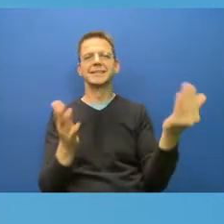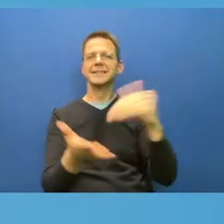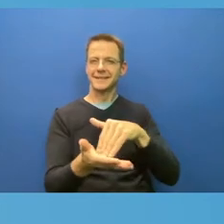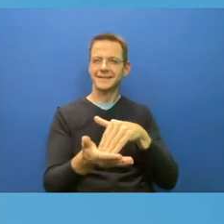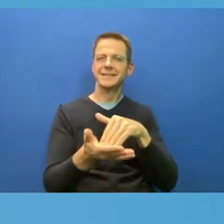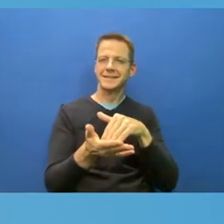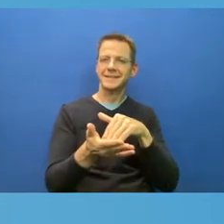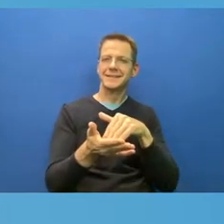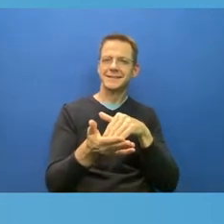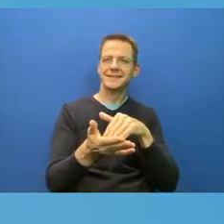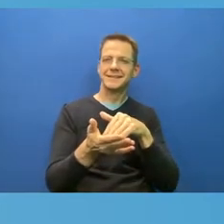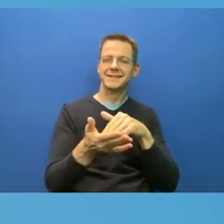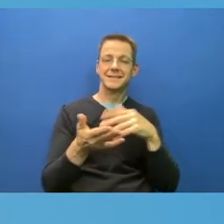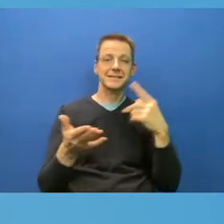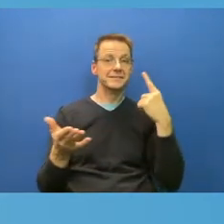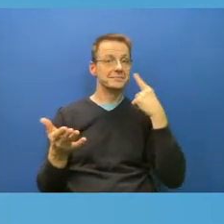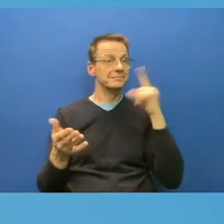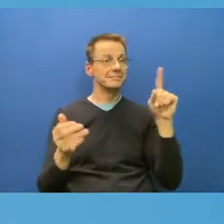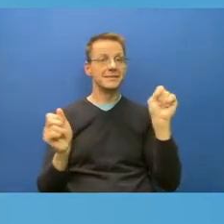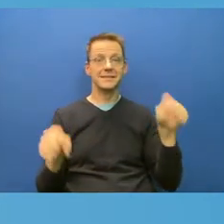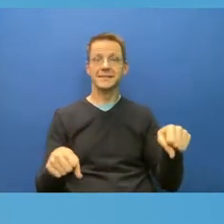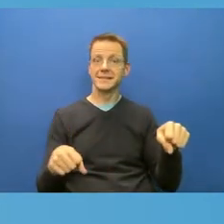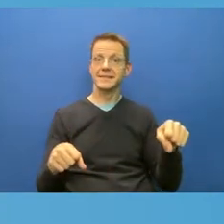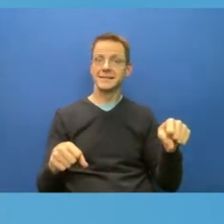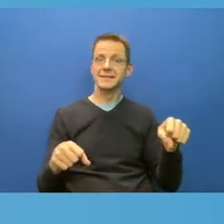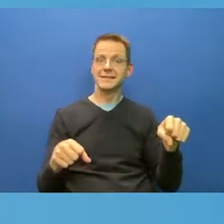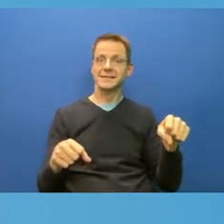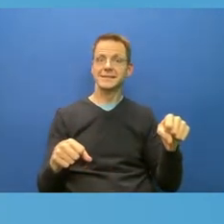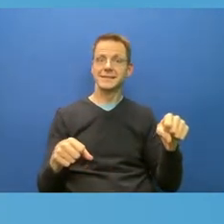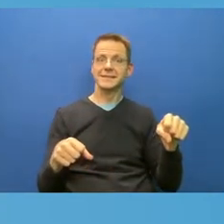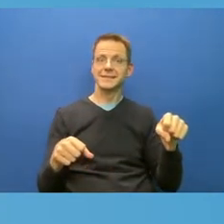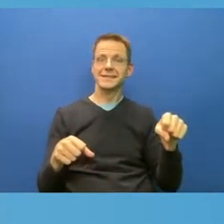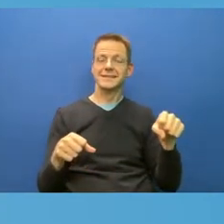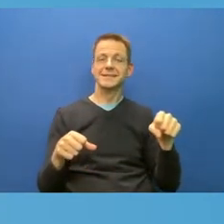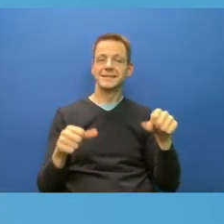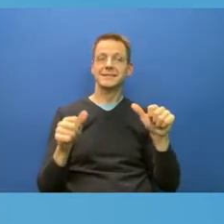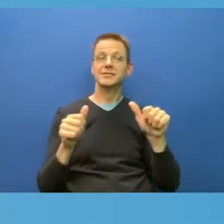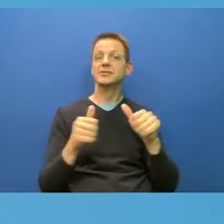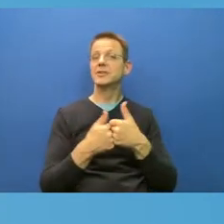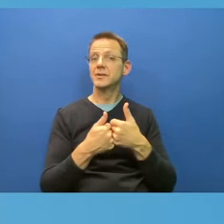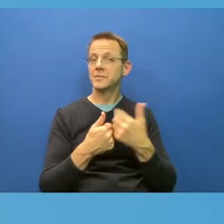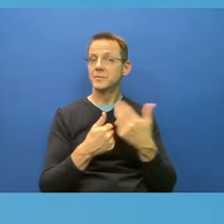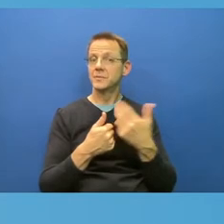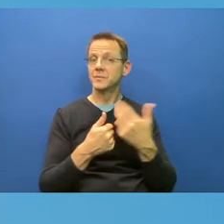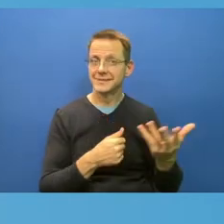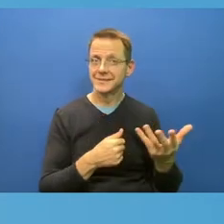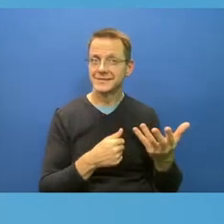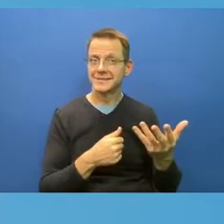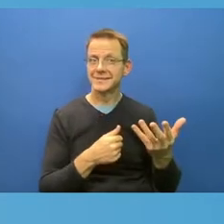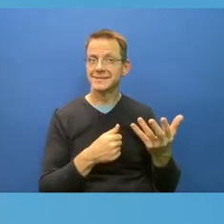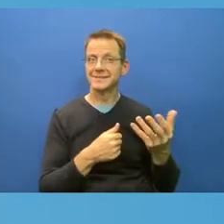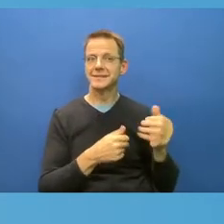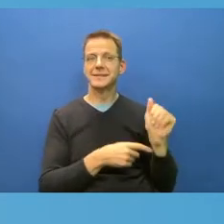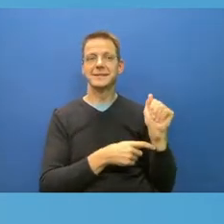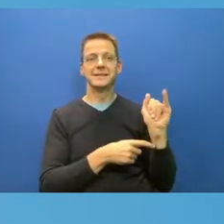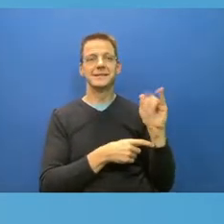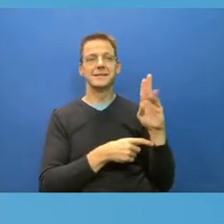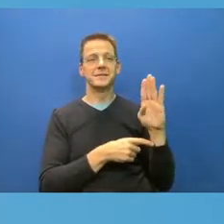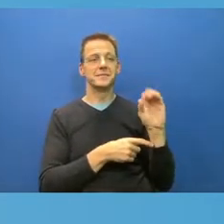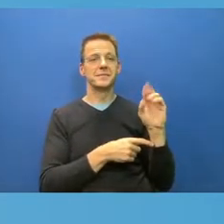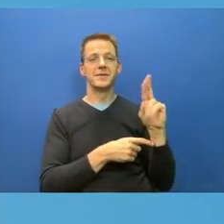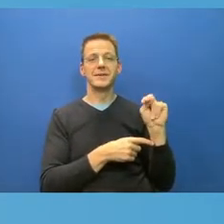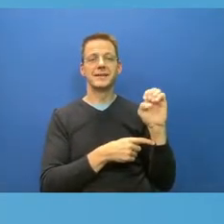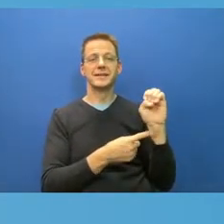be this weird taboo around saying airborne calling is what it is. But I'll, I'll leave it at that. But I do think there's a lot that's achievable.